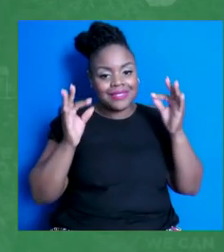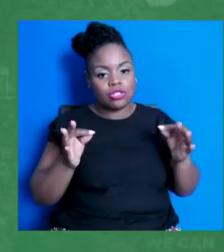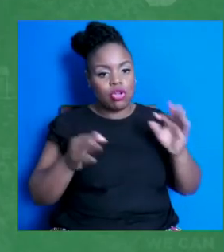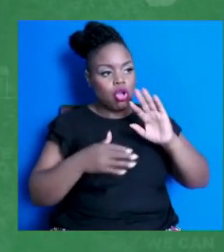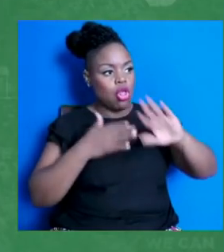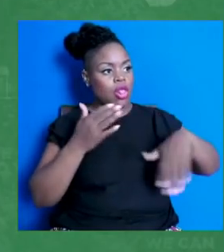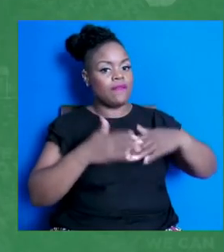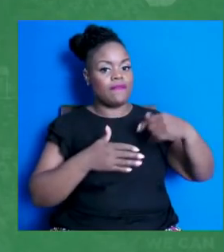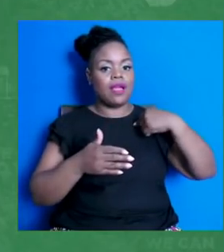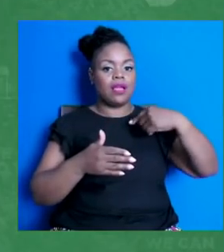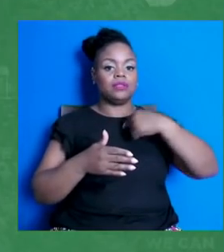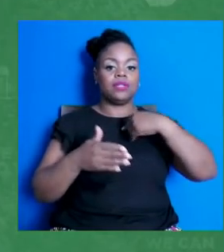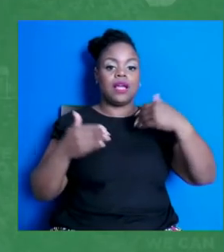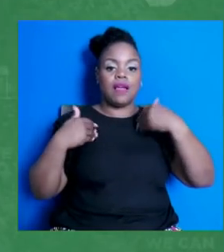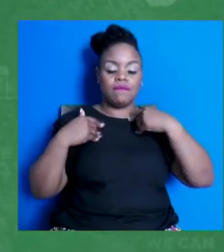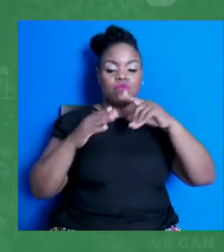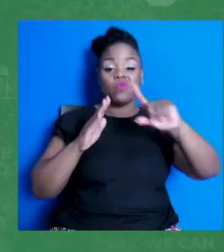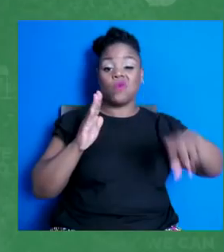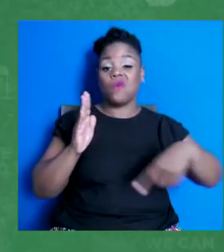the moments that we miss most.